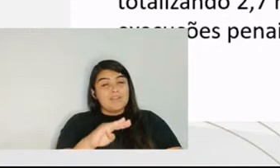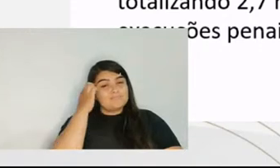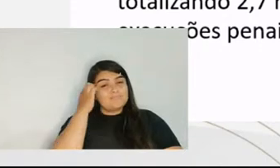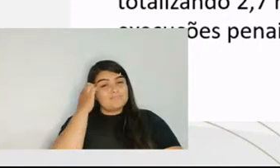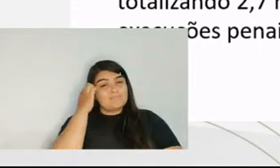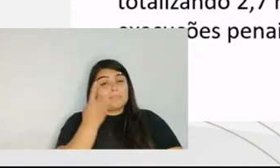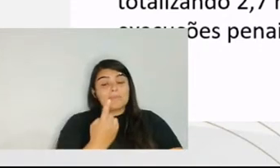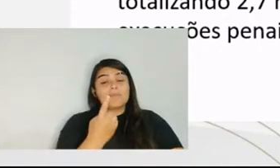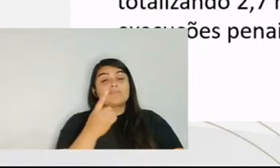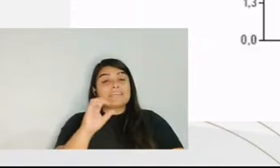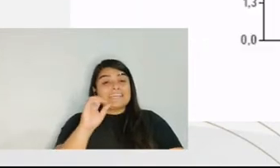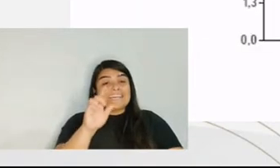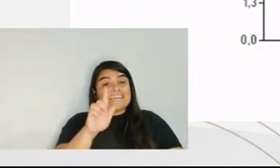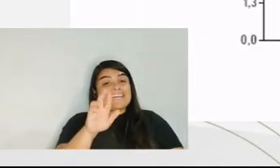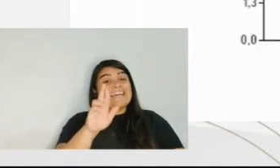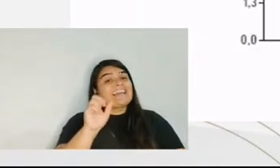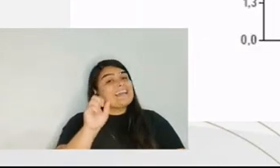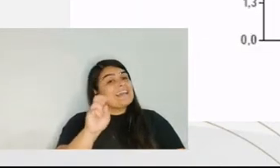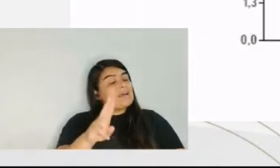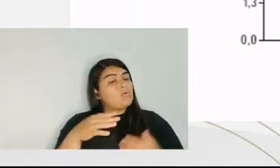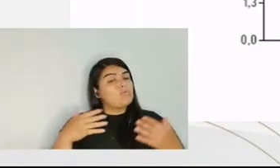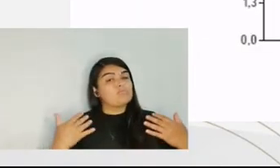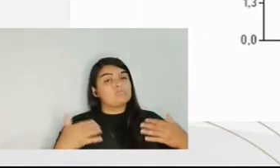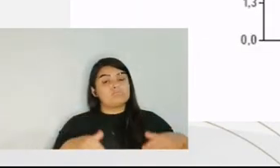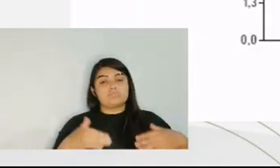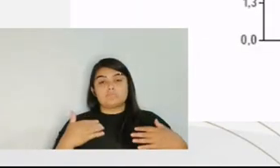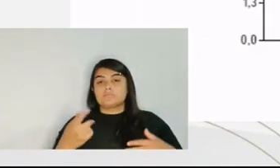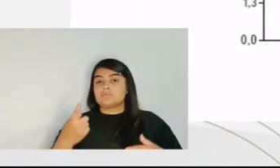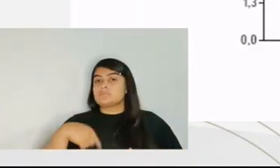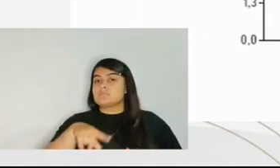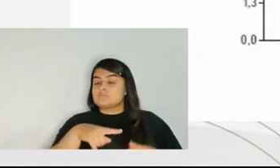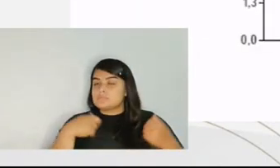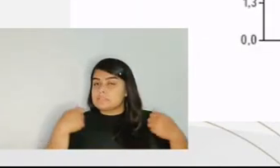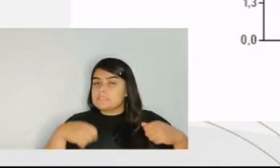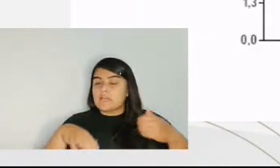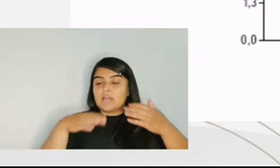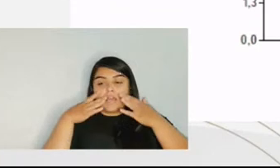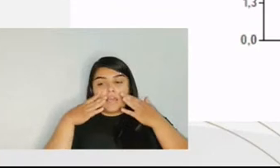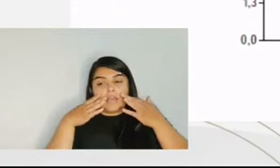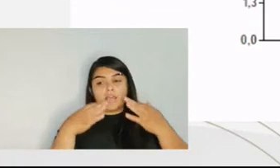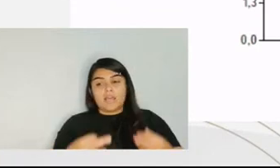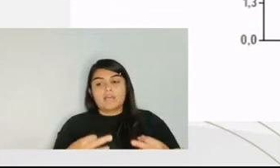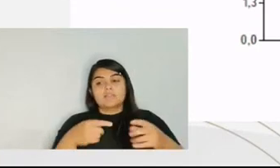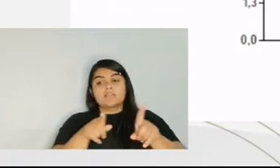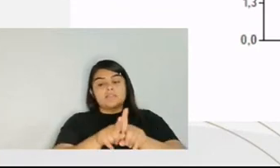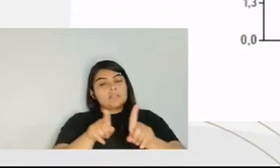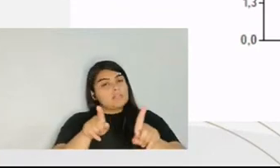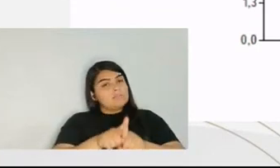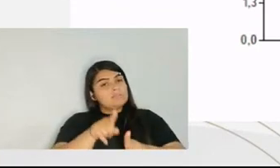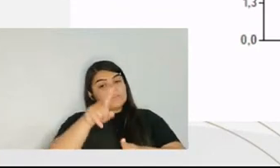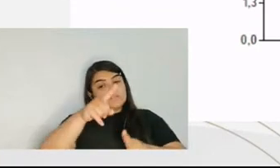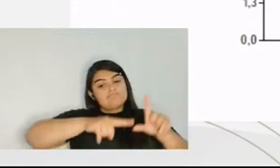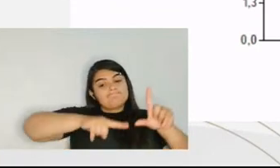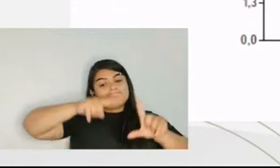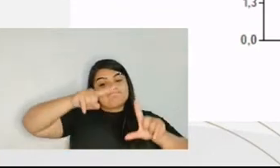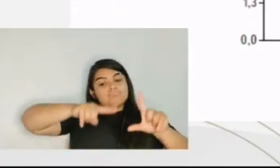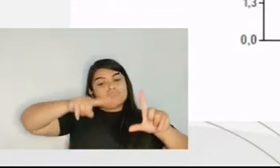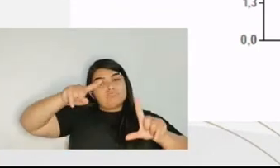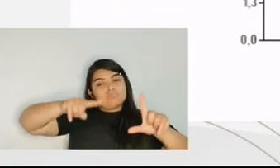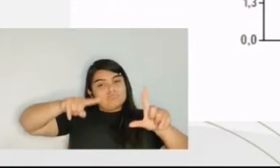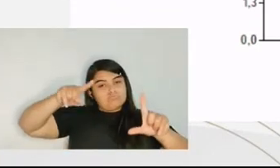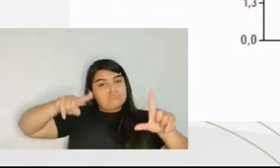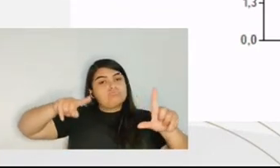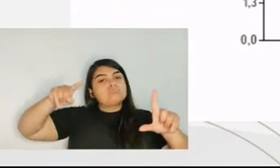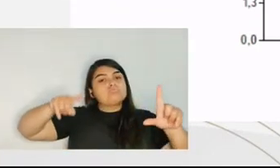which have a lot of first degree cases. So we need to take that into consideration.